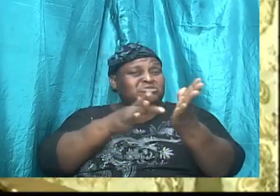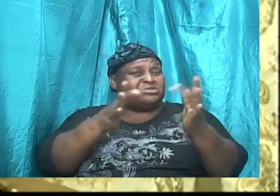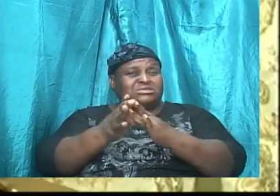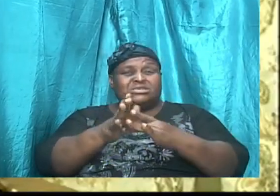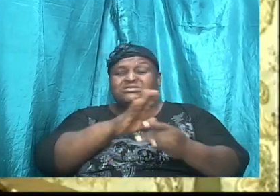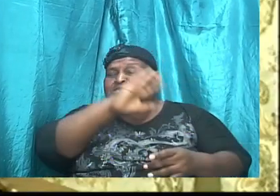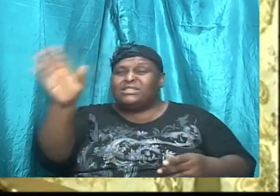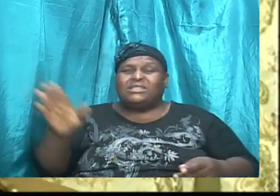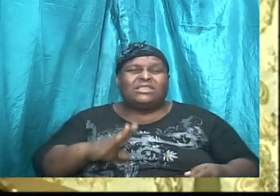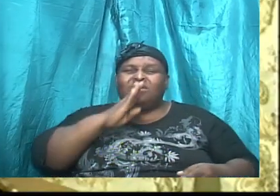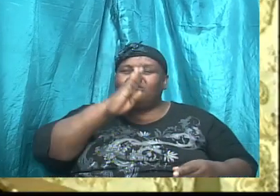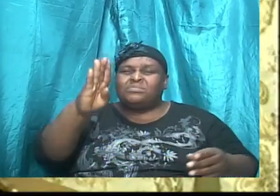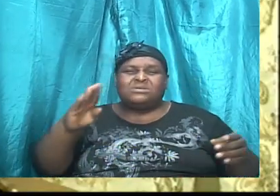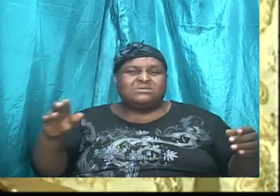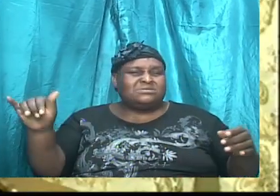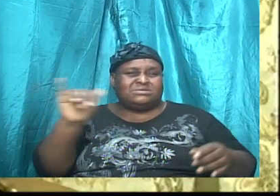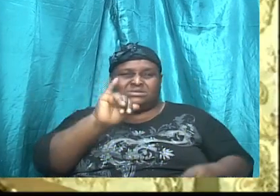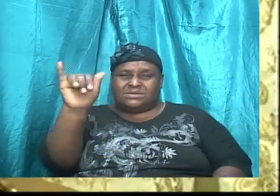never be the same.